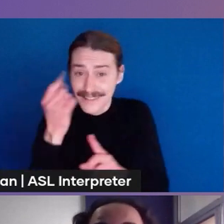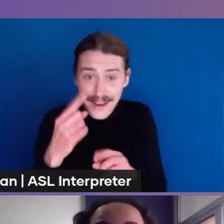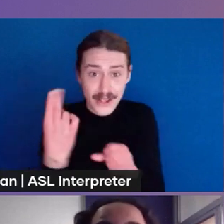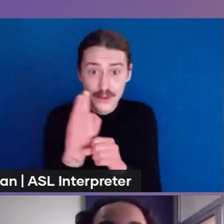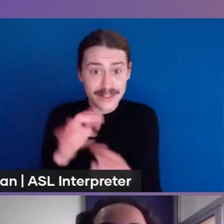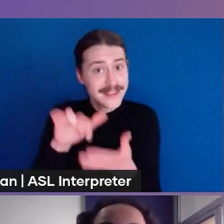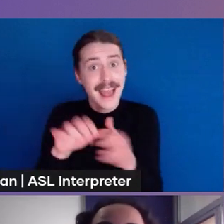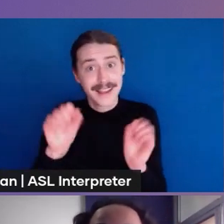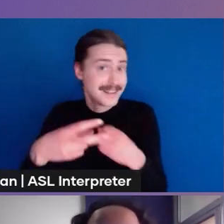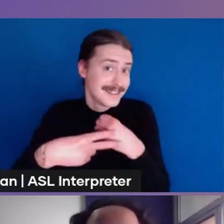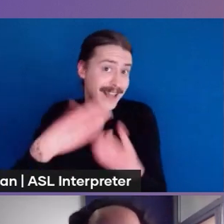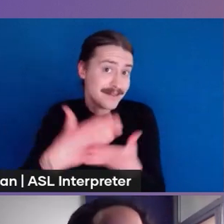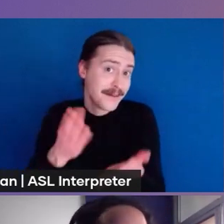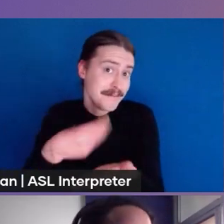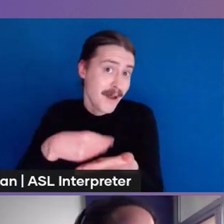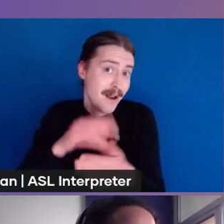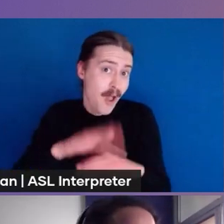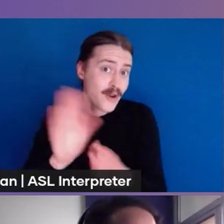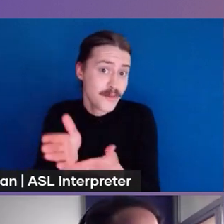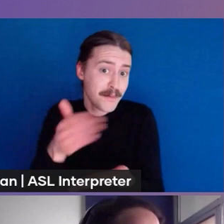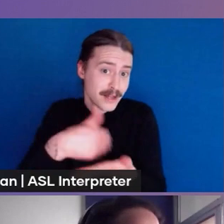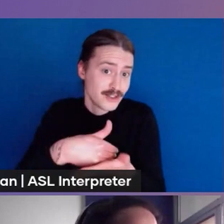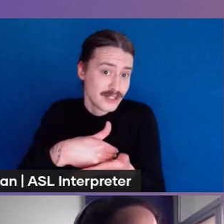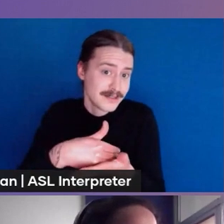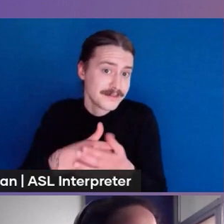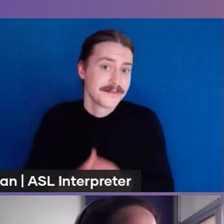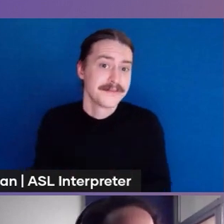budget and I recommend that you study this one later.